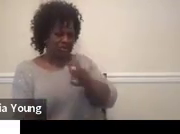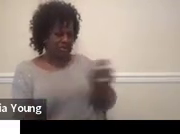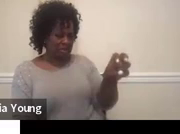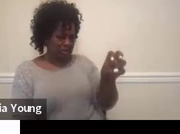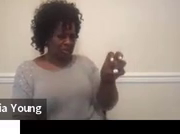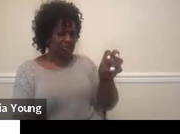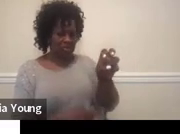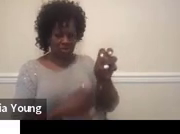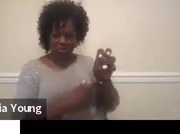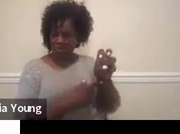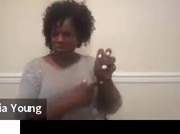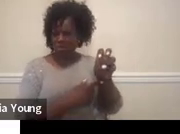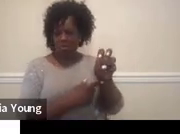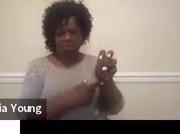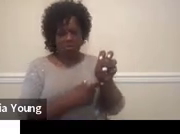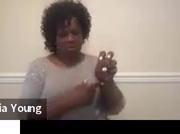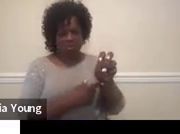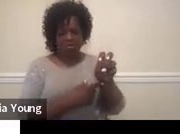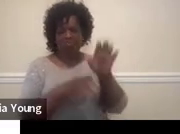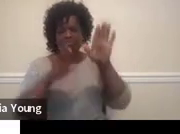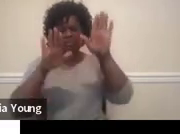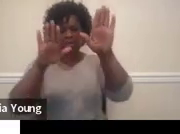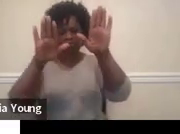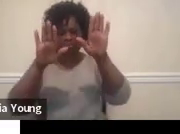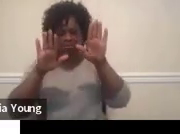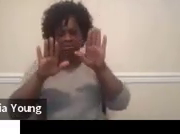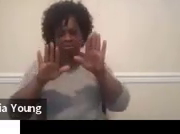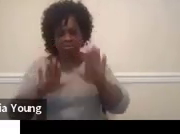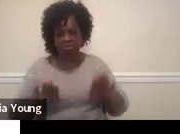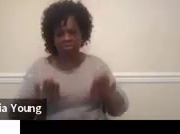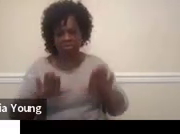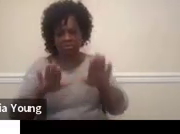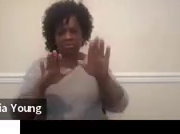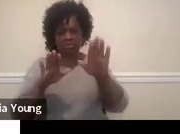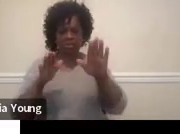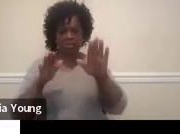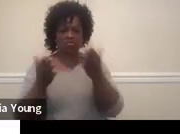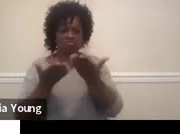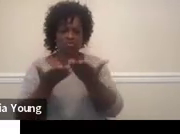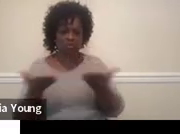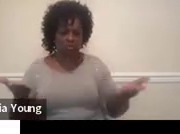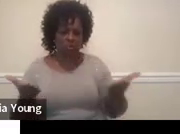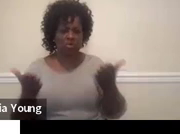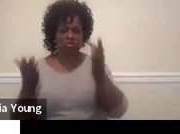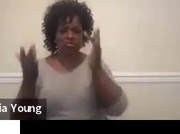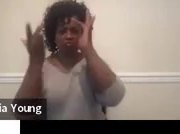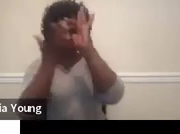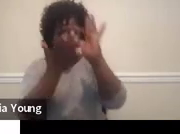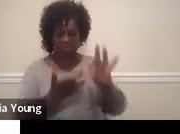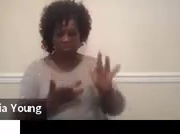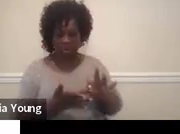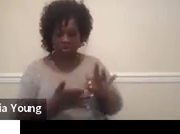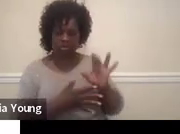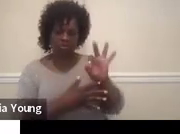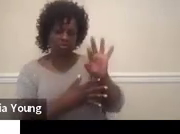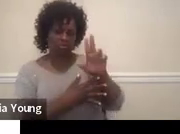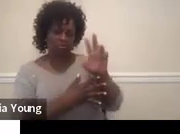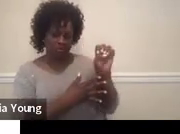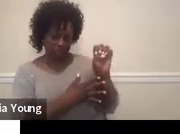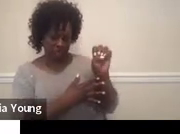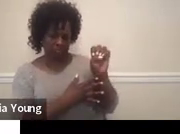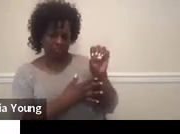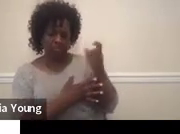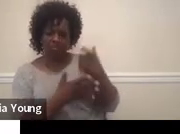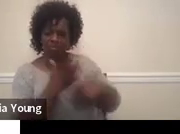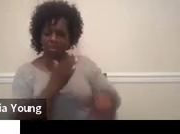a fantastic resource. You need to create an account, but it is free. They